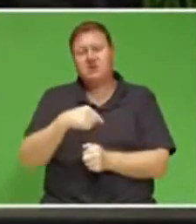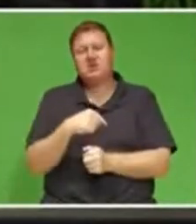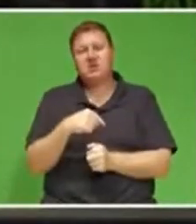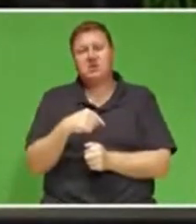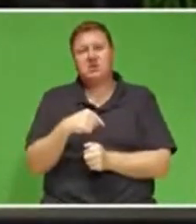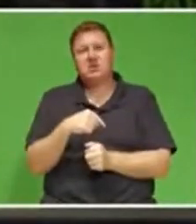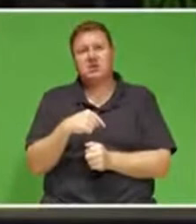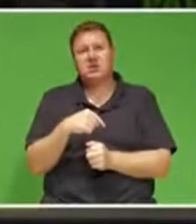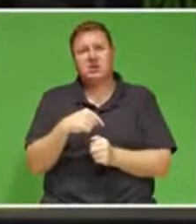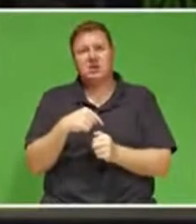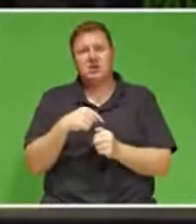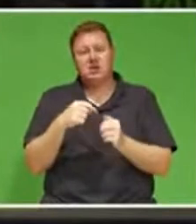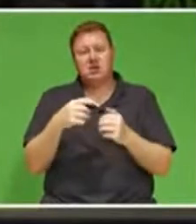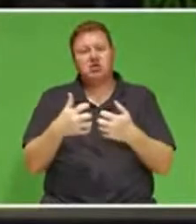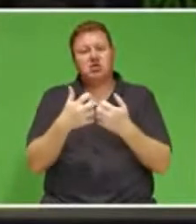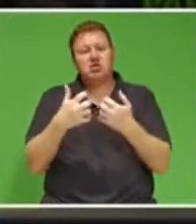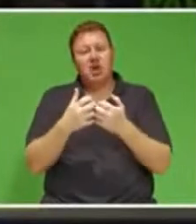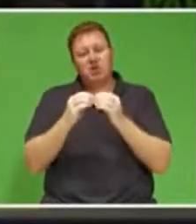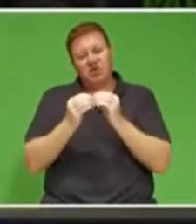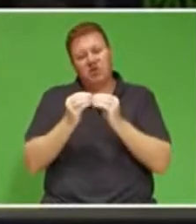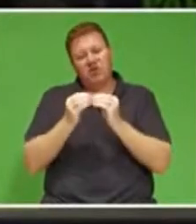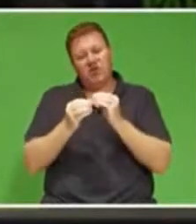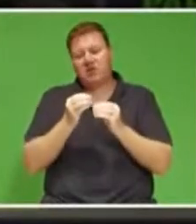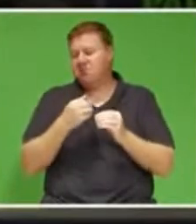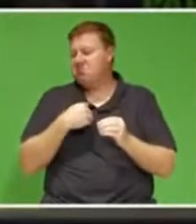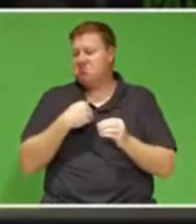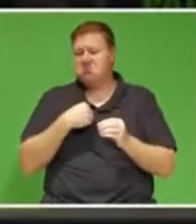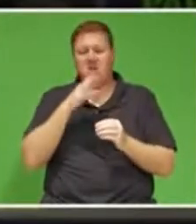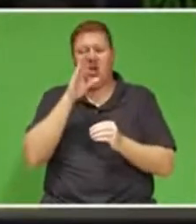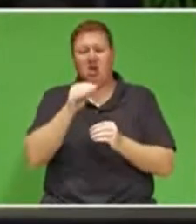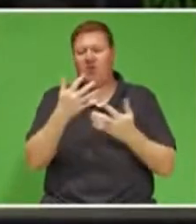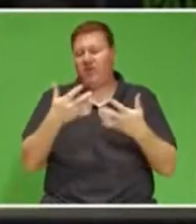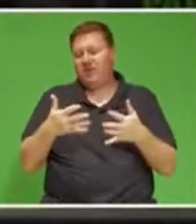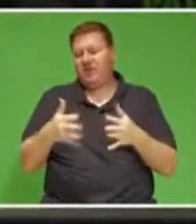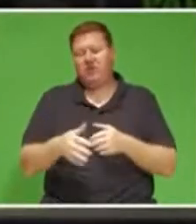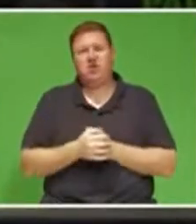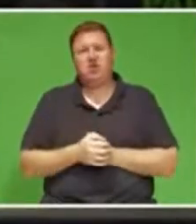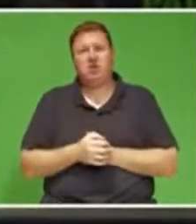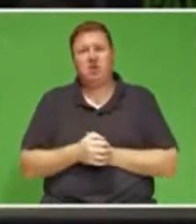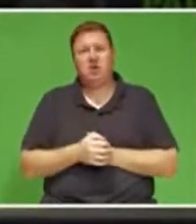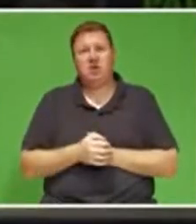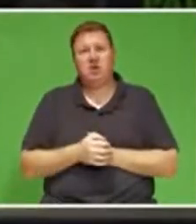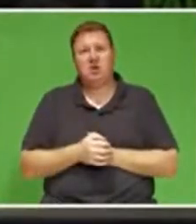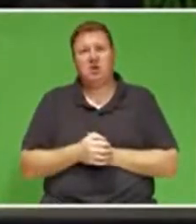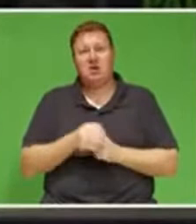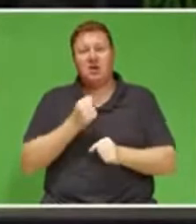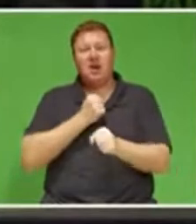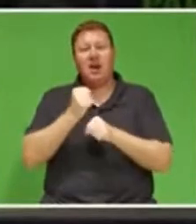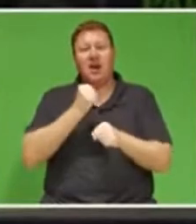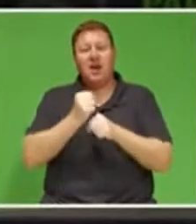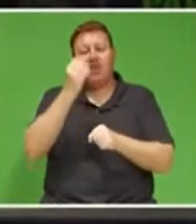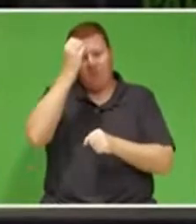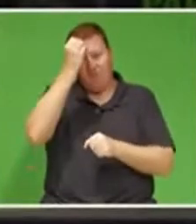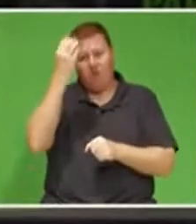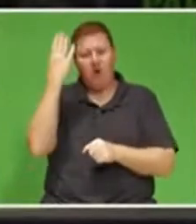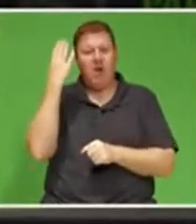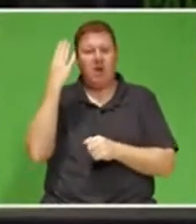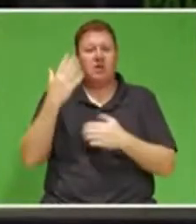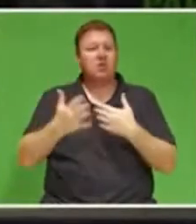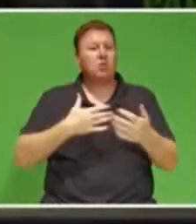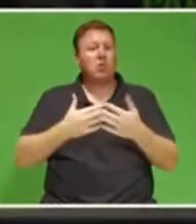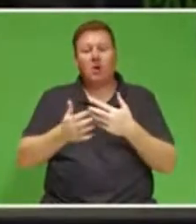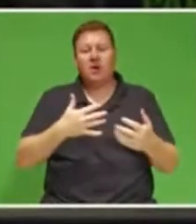all these challenges. That's all I am asking for. Let us never forget that whatever our